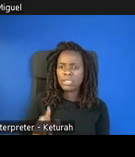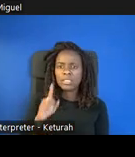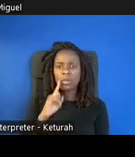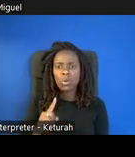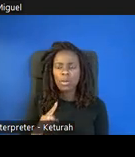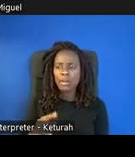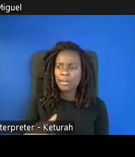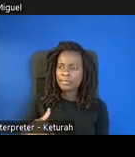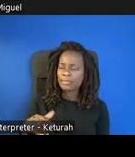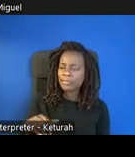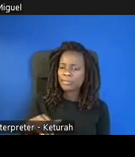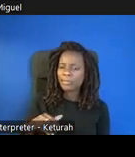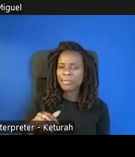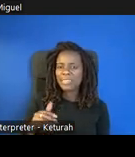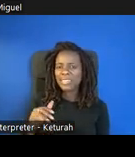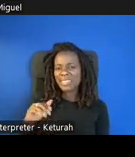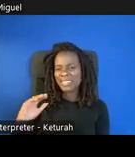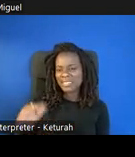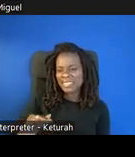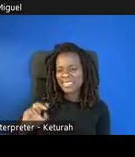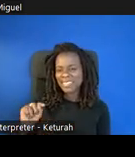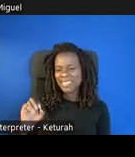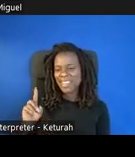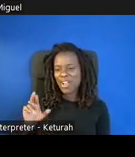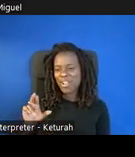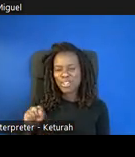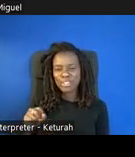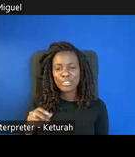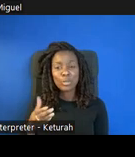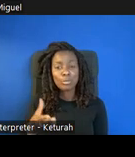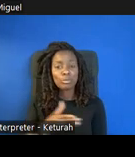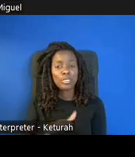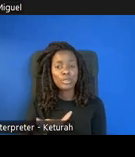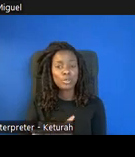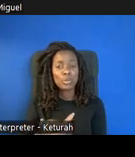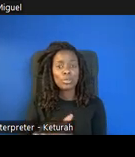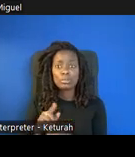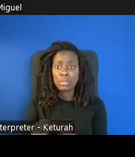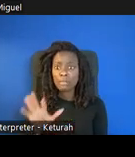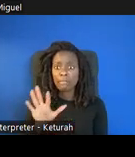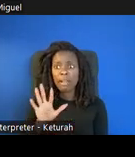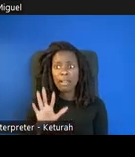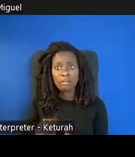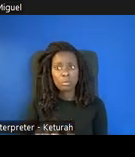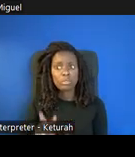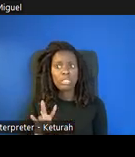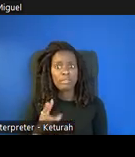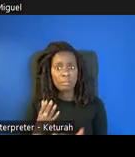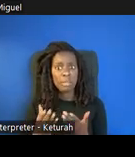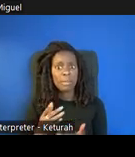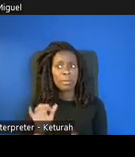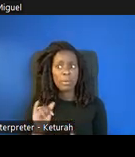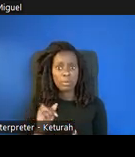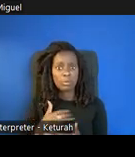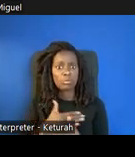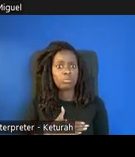guess I should say toddlers and preschoolers. I bet you even like children in that ages five through seven would still love to do it.